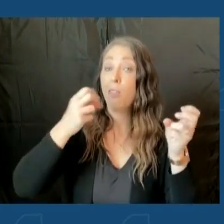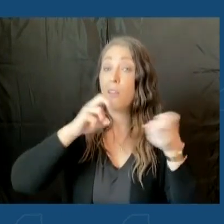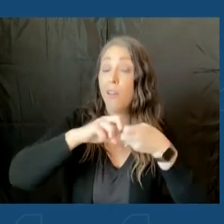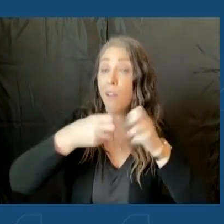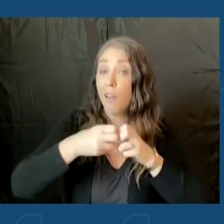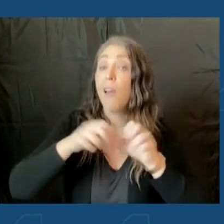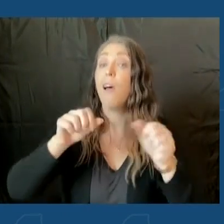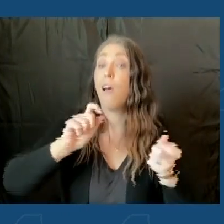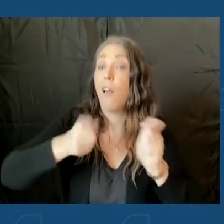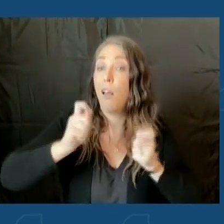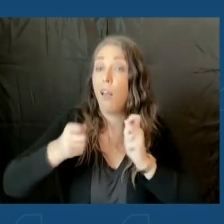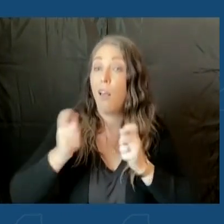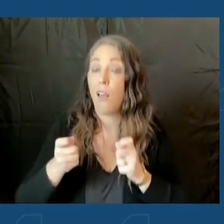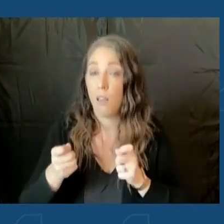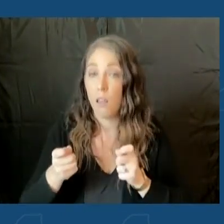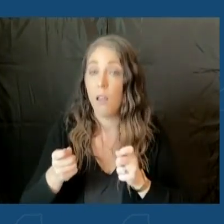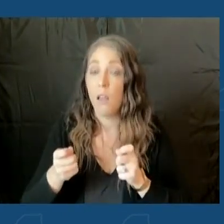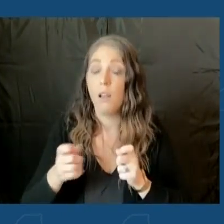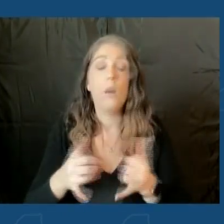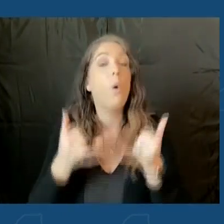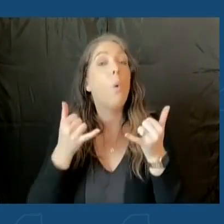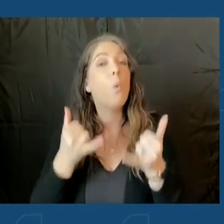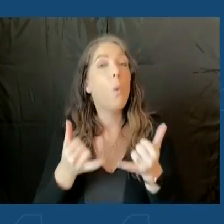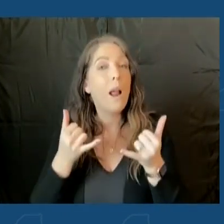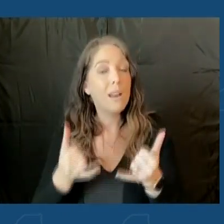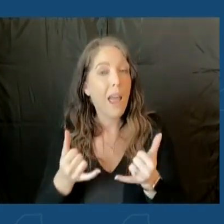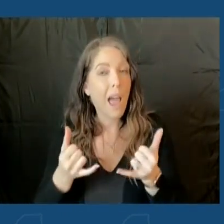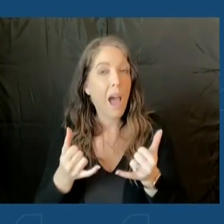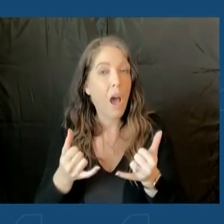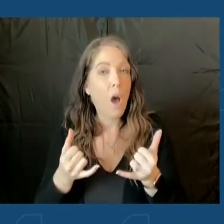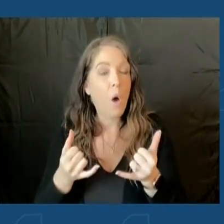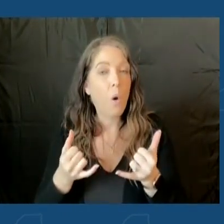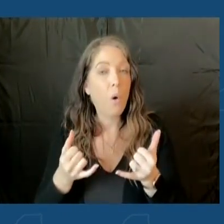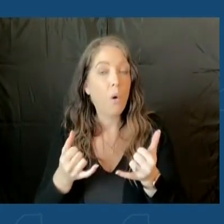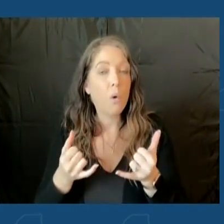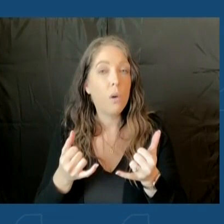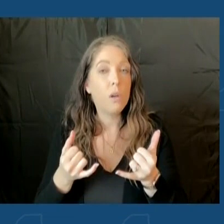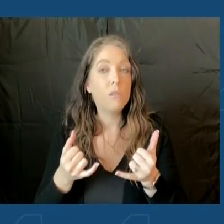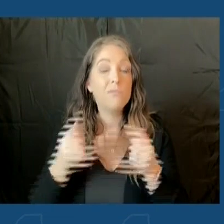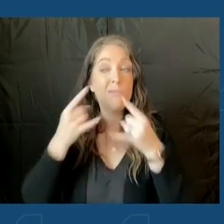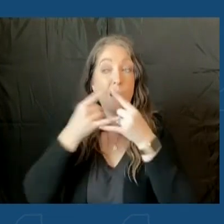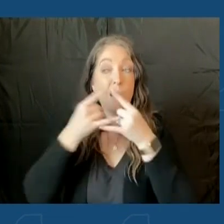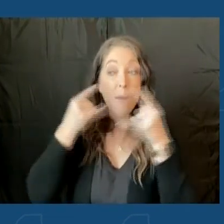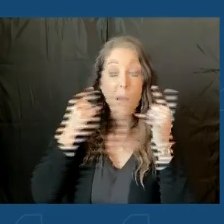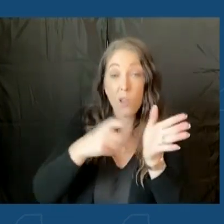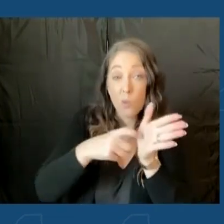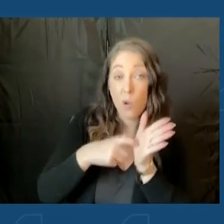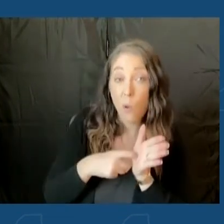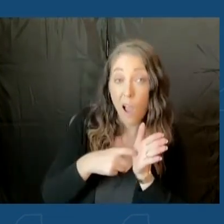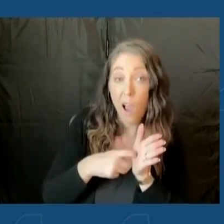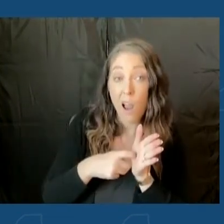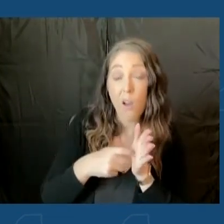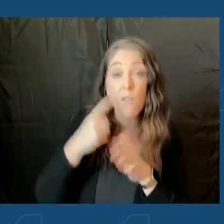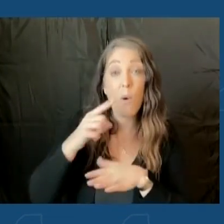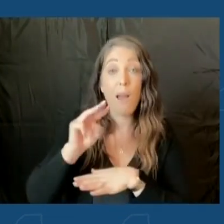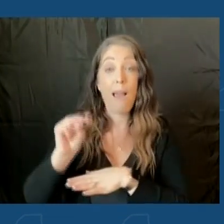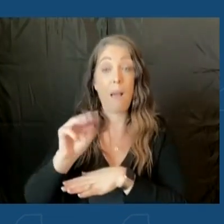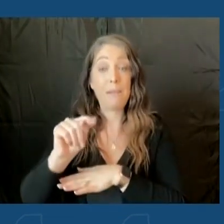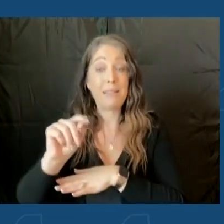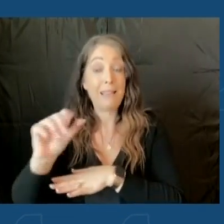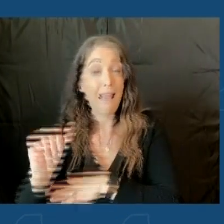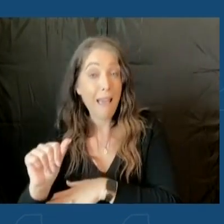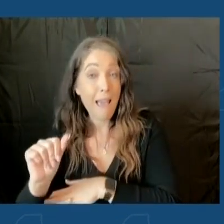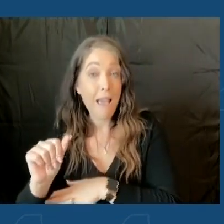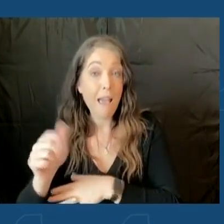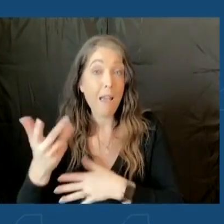do you view right now the, the necessity or lack thereof for masks in MTA assets, and what might